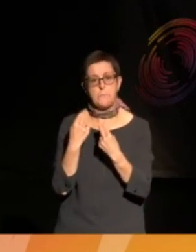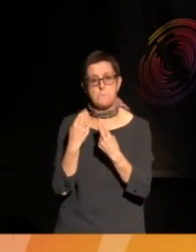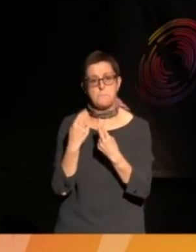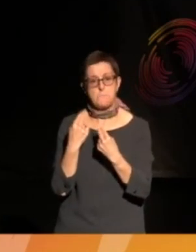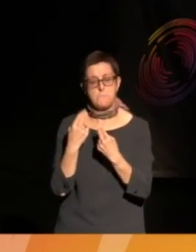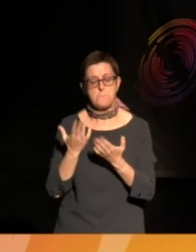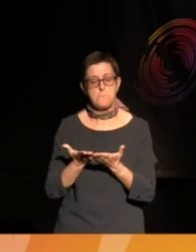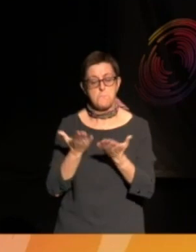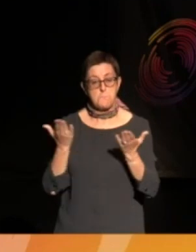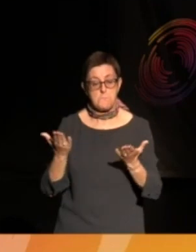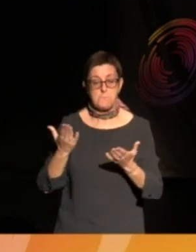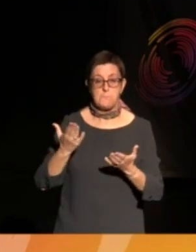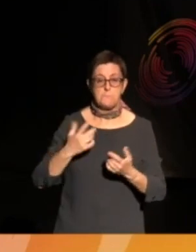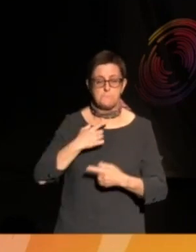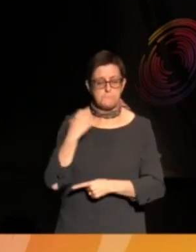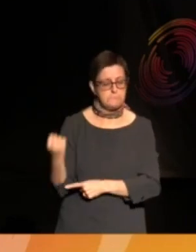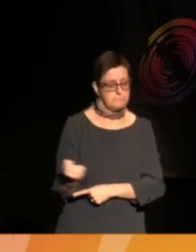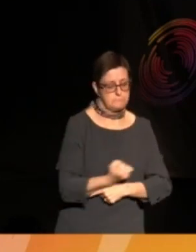arm in a sling.